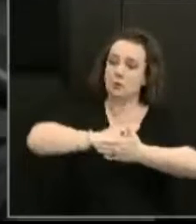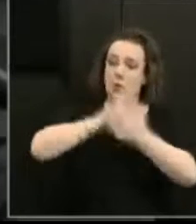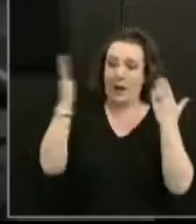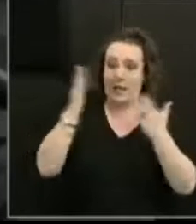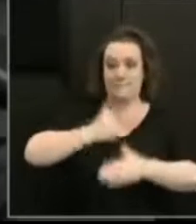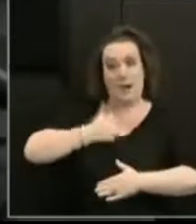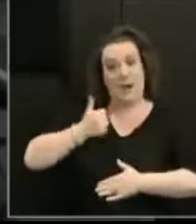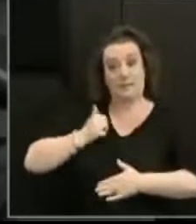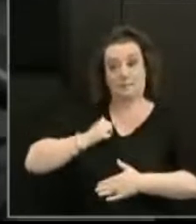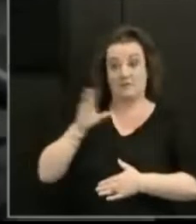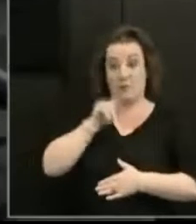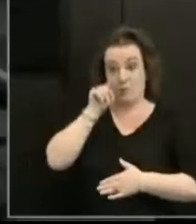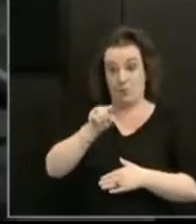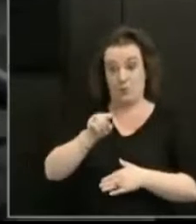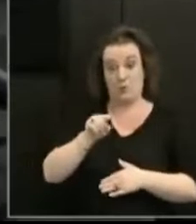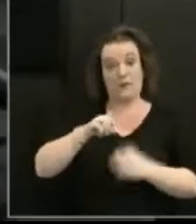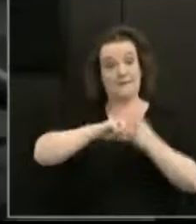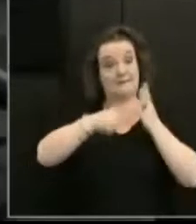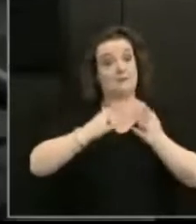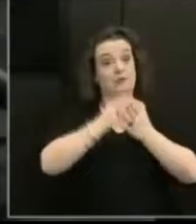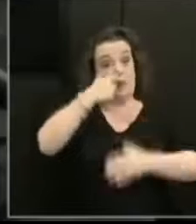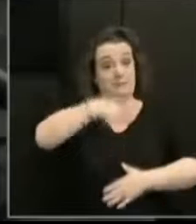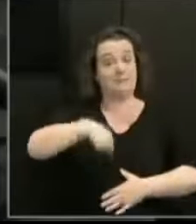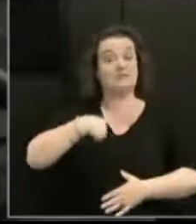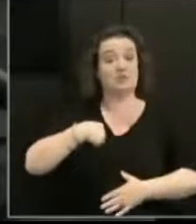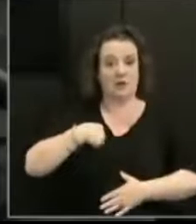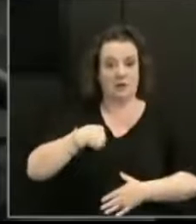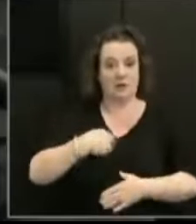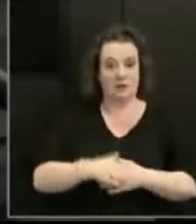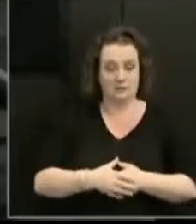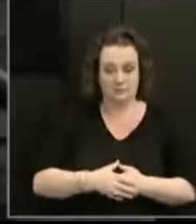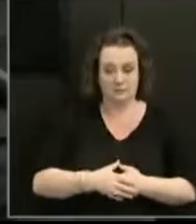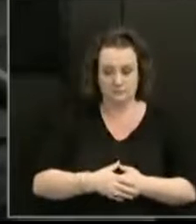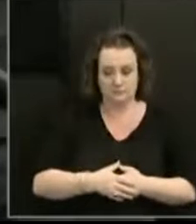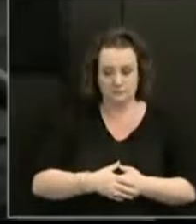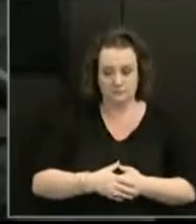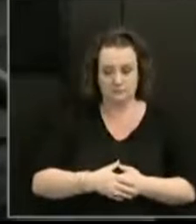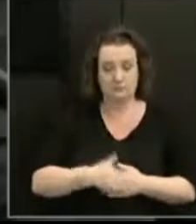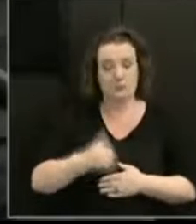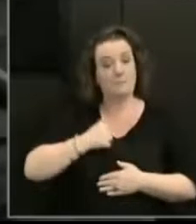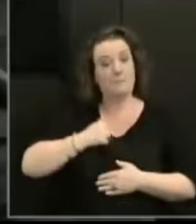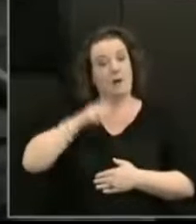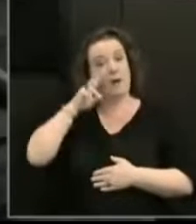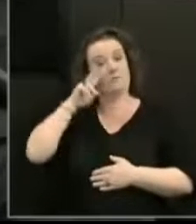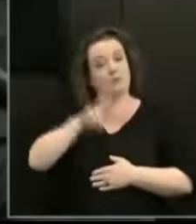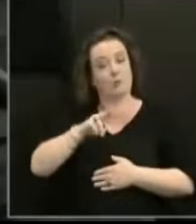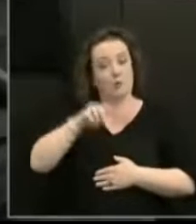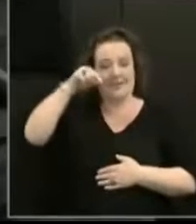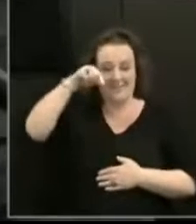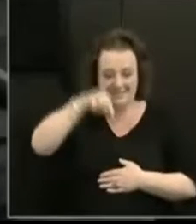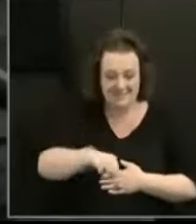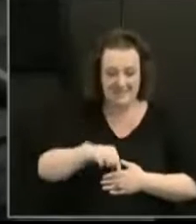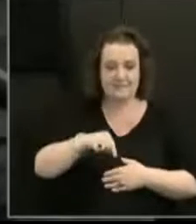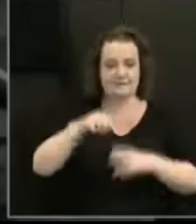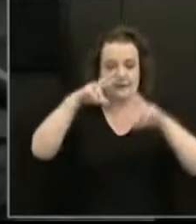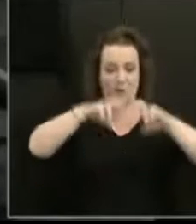expectations as a Disability Rights Commissioner for this process. In my view, the inquiry must model a